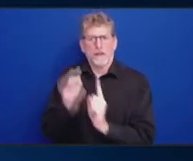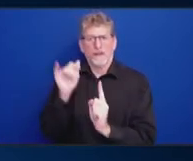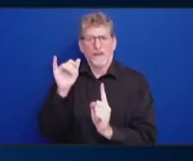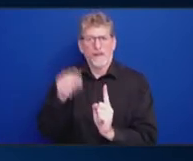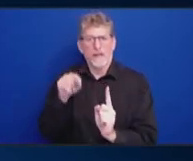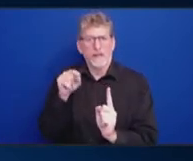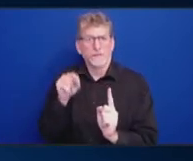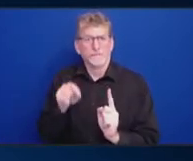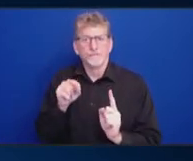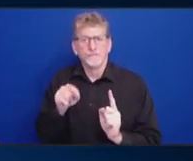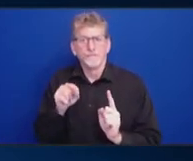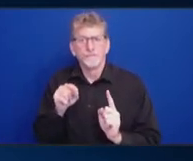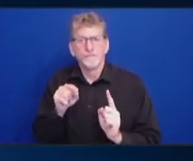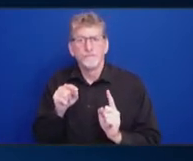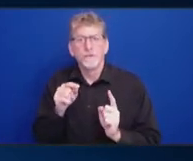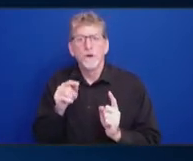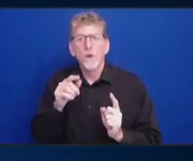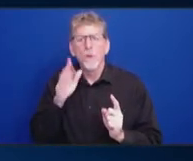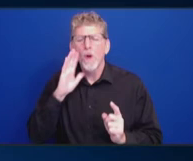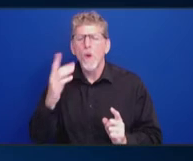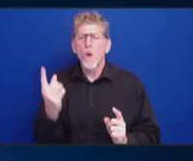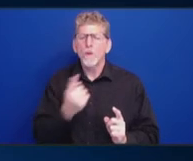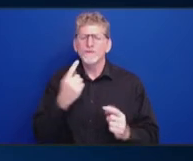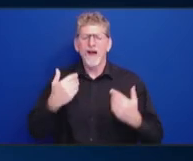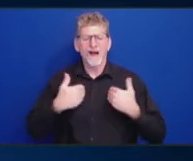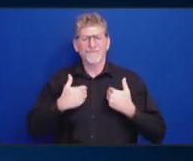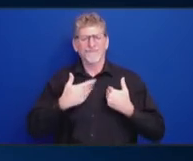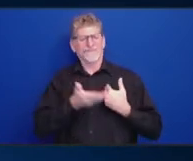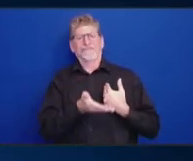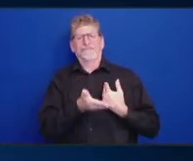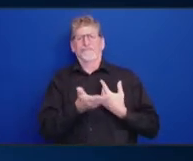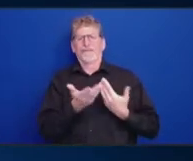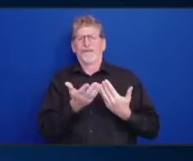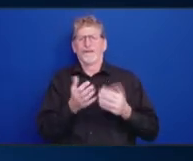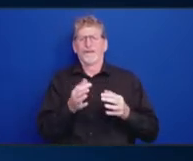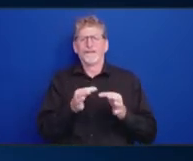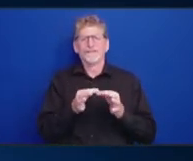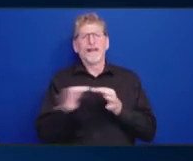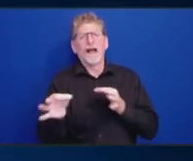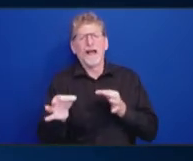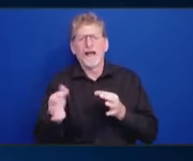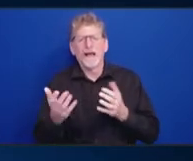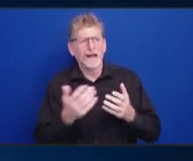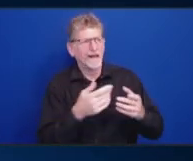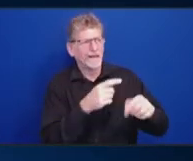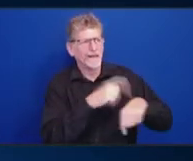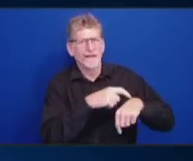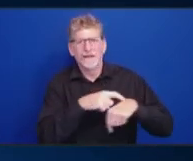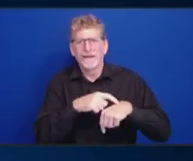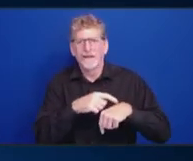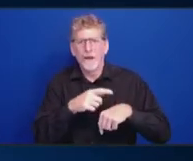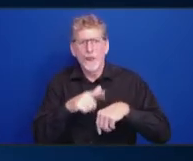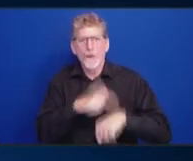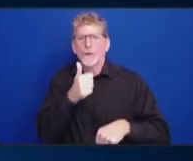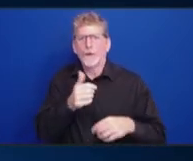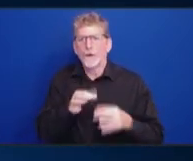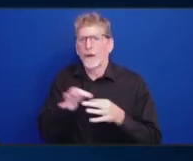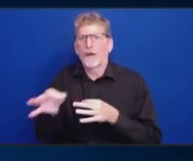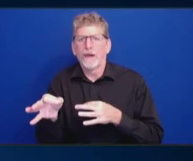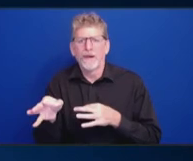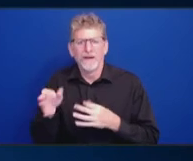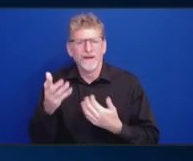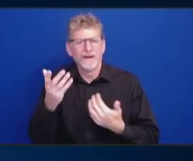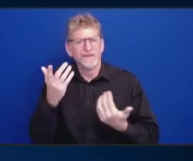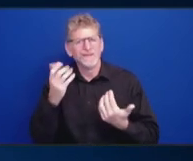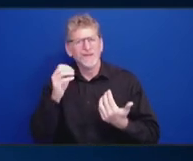to be taken into account when delivering resources. Because I think that's one of the major reasons why a lot of